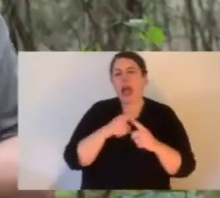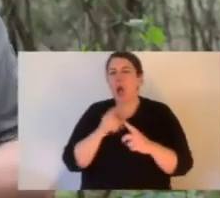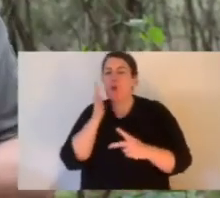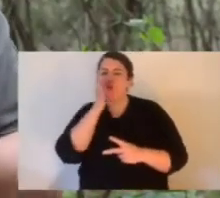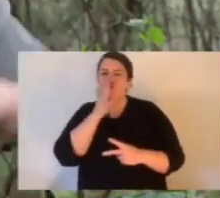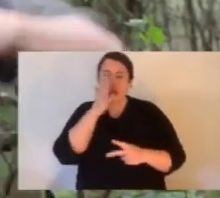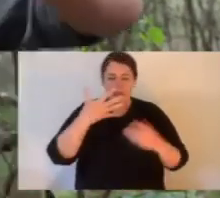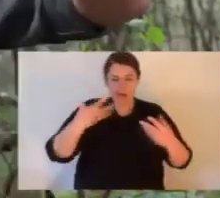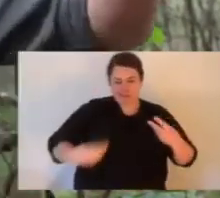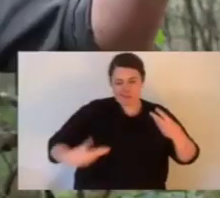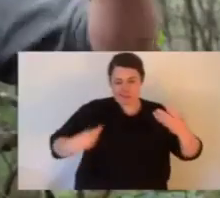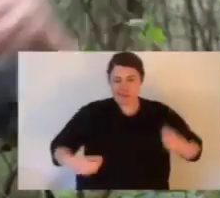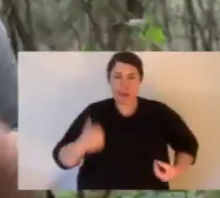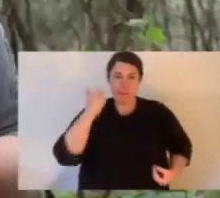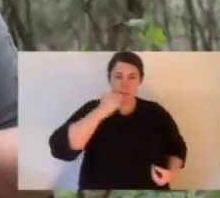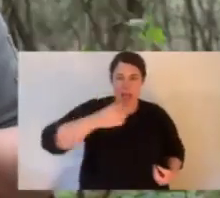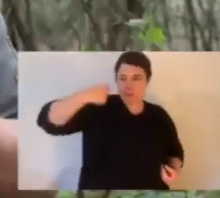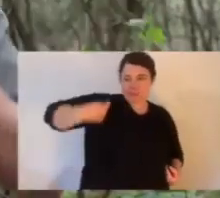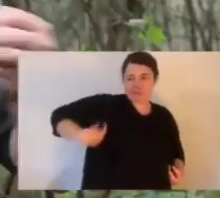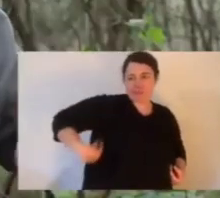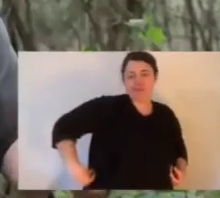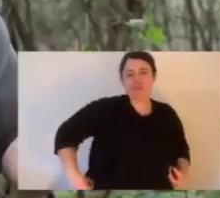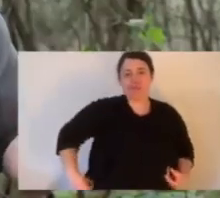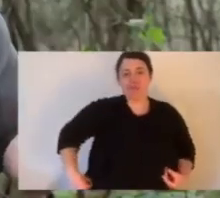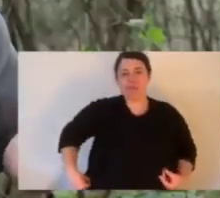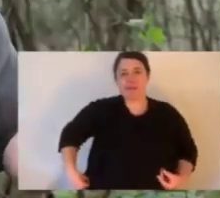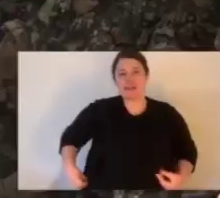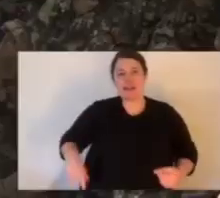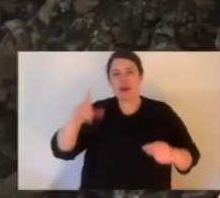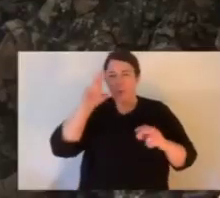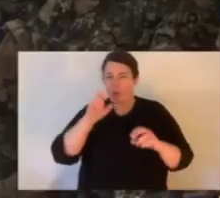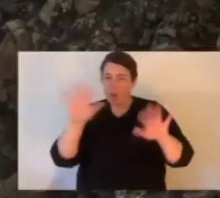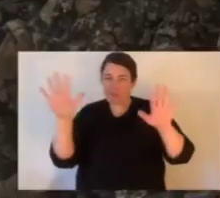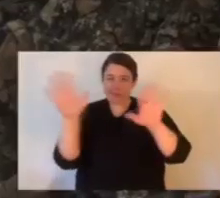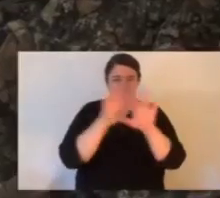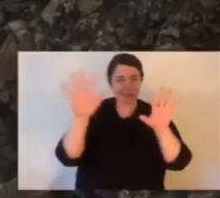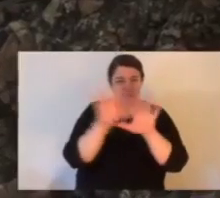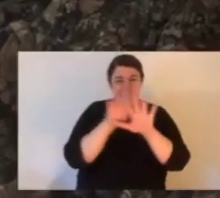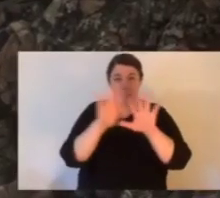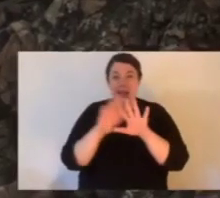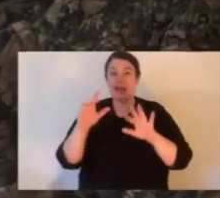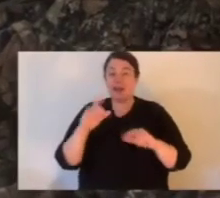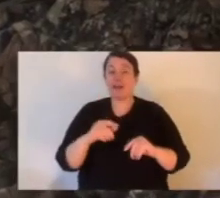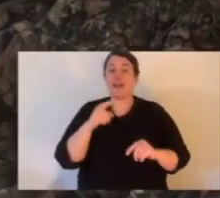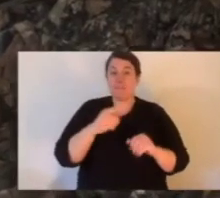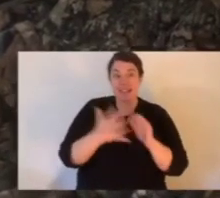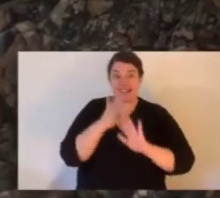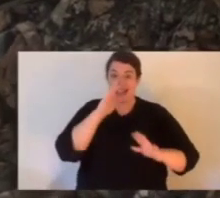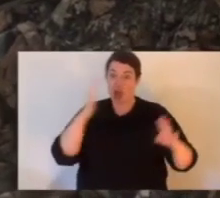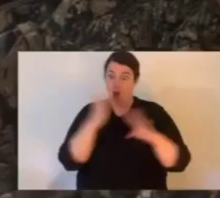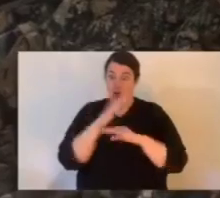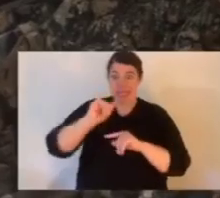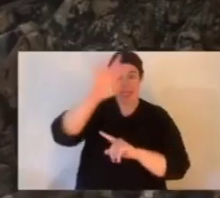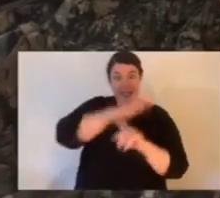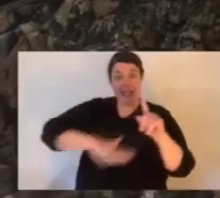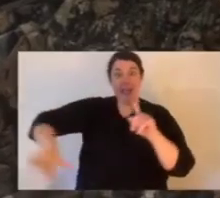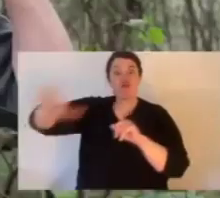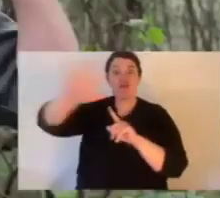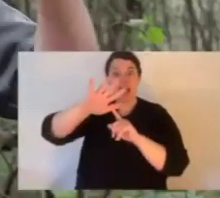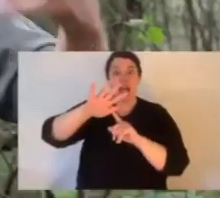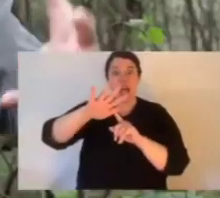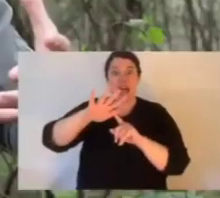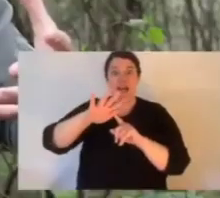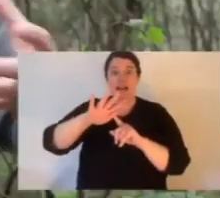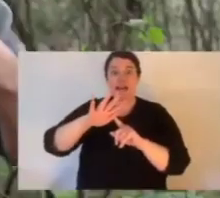if we move up along the body you'll see there's still camouflage. It blends in with mottled browns, grays over the entire